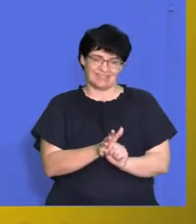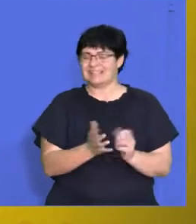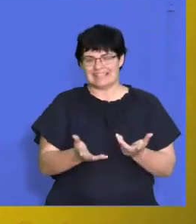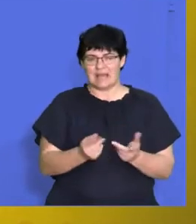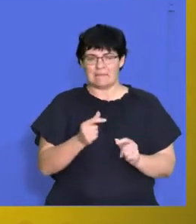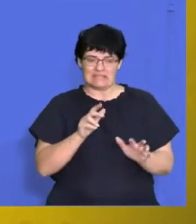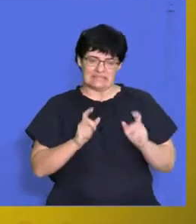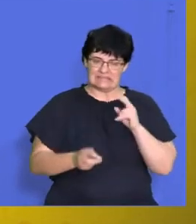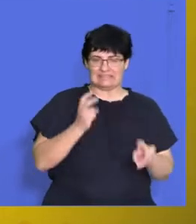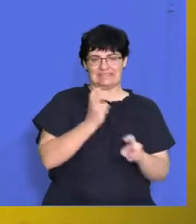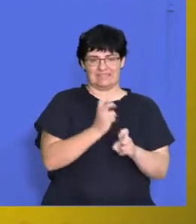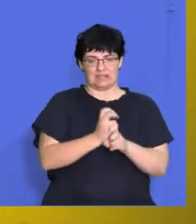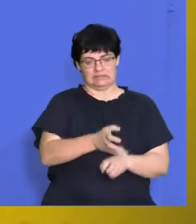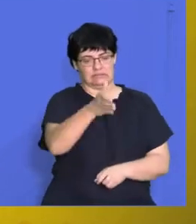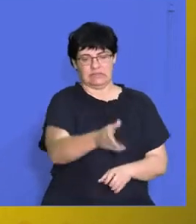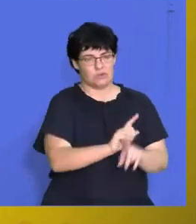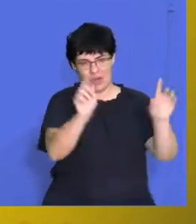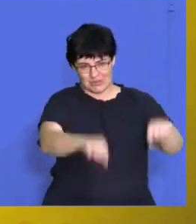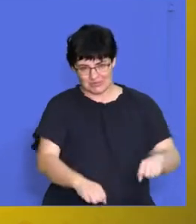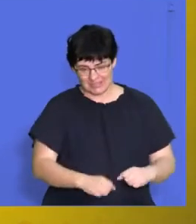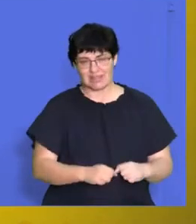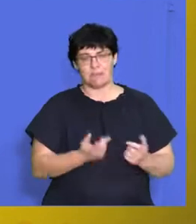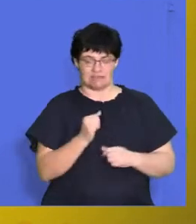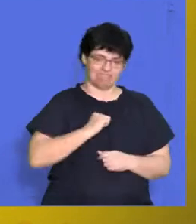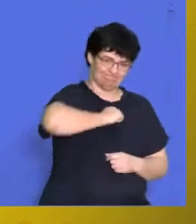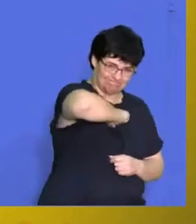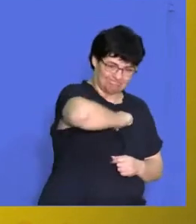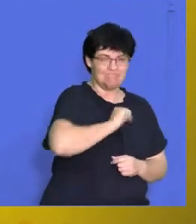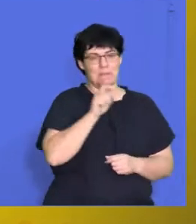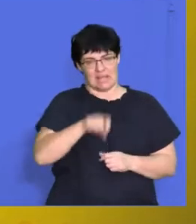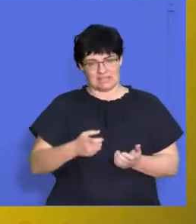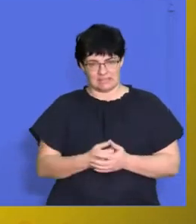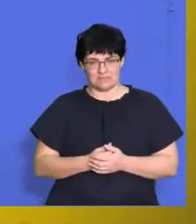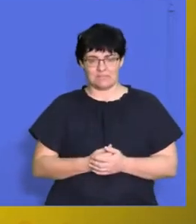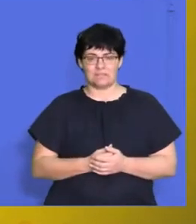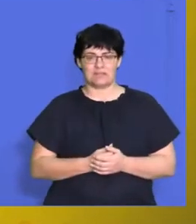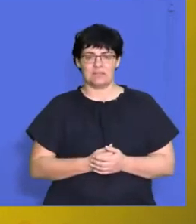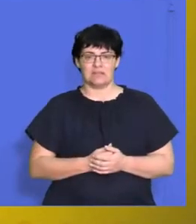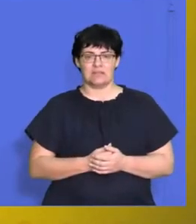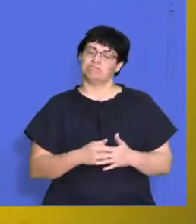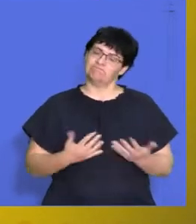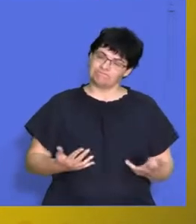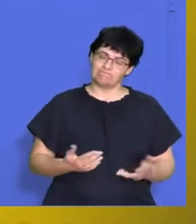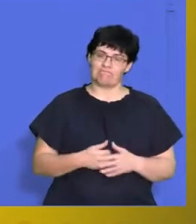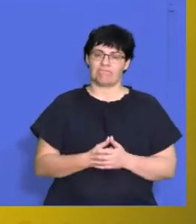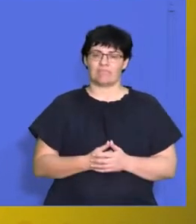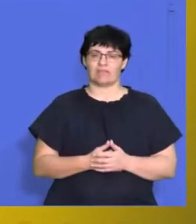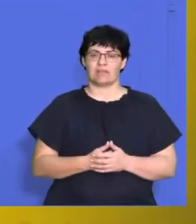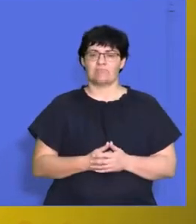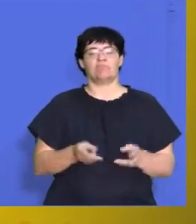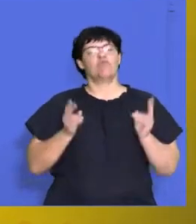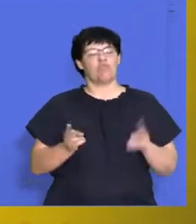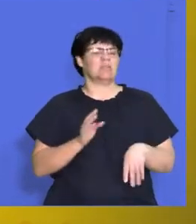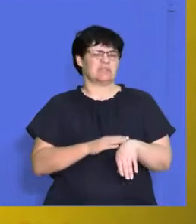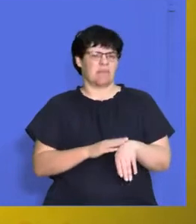be a little bit difficult to shake someone's hand. You might just have to give them the elbow. Otherwise, during normal